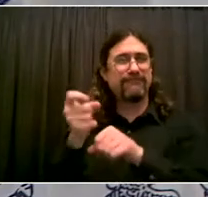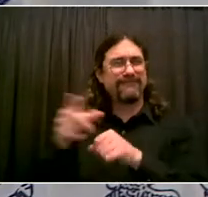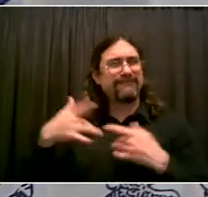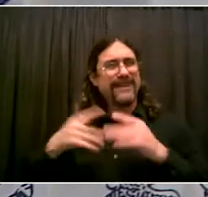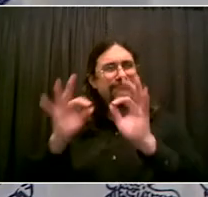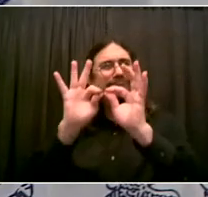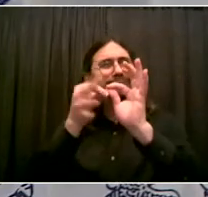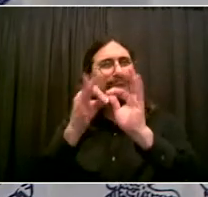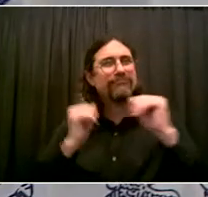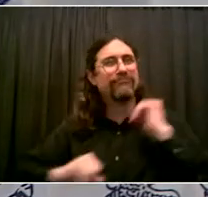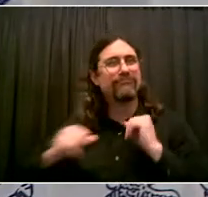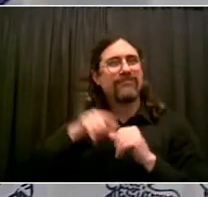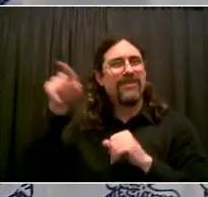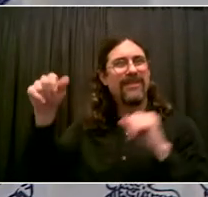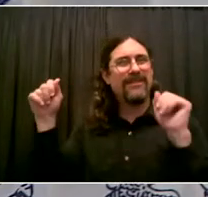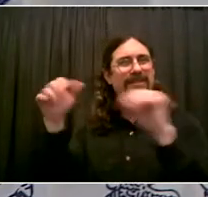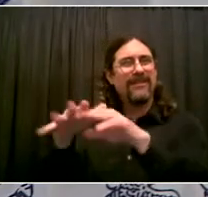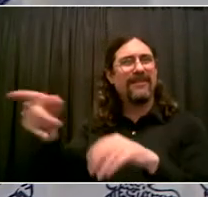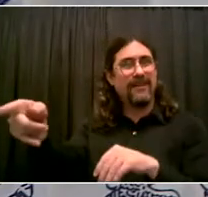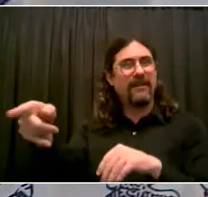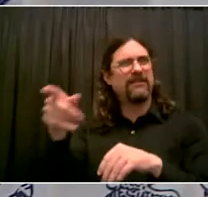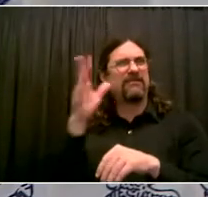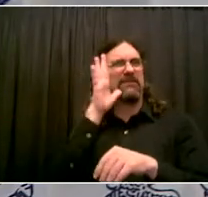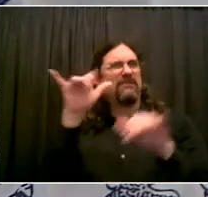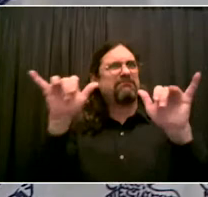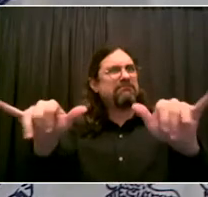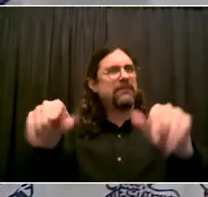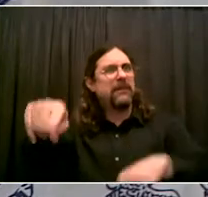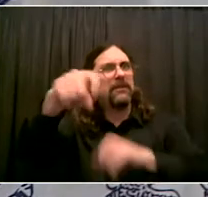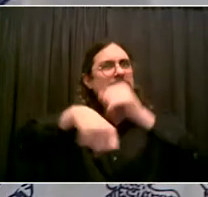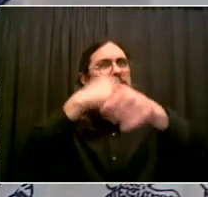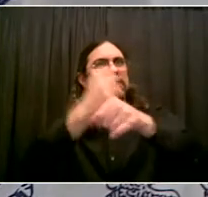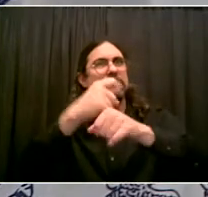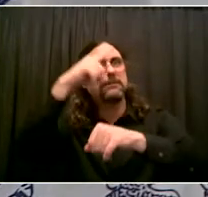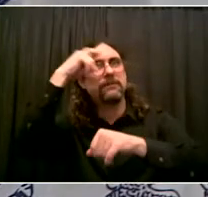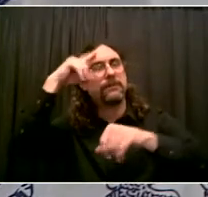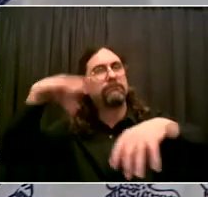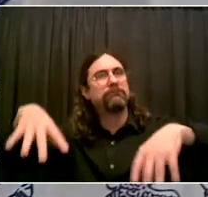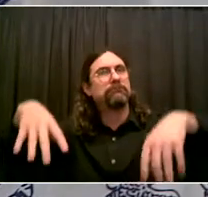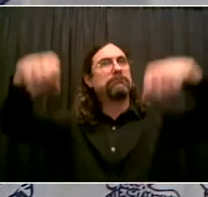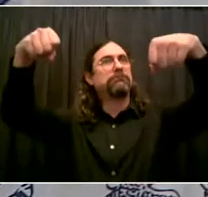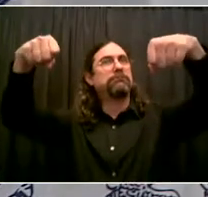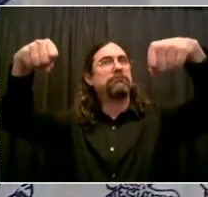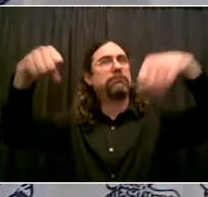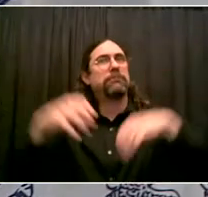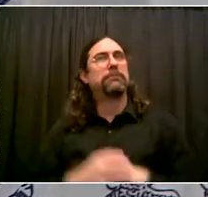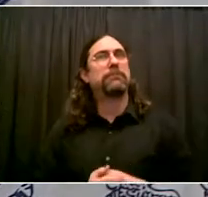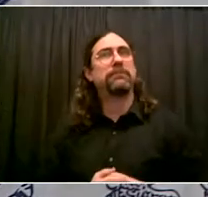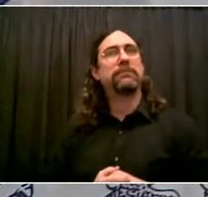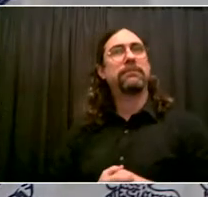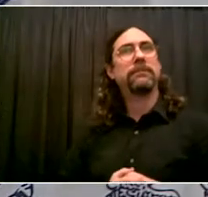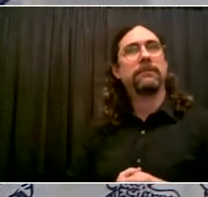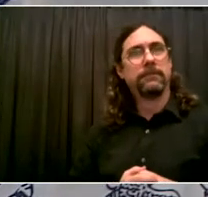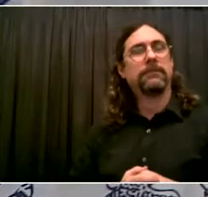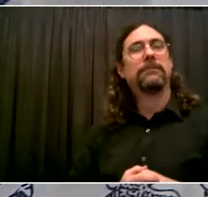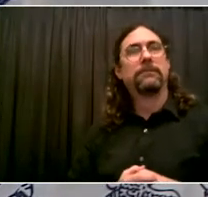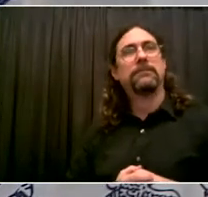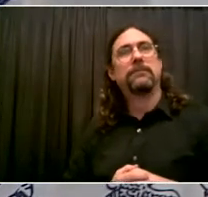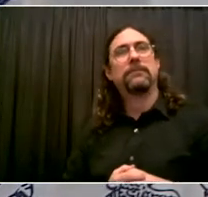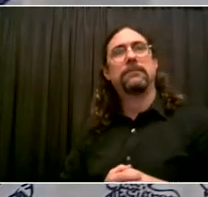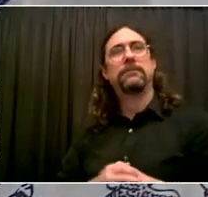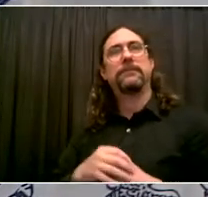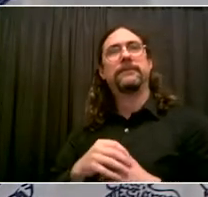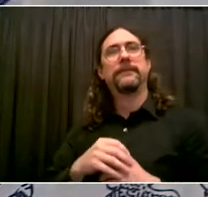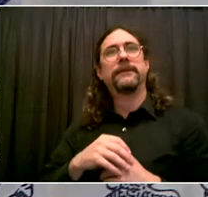organizations and venues to participate in this big recovery of our cultural and artistic community.